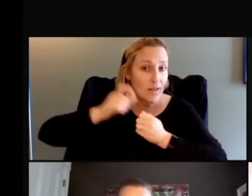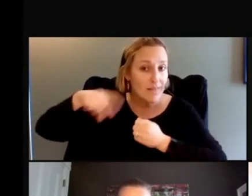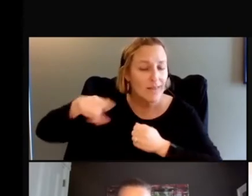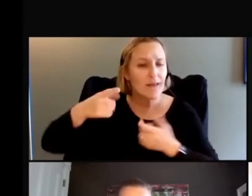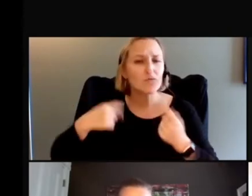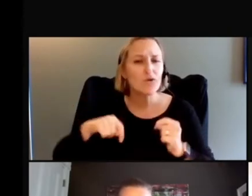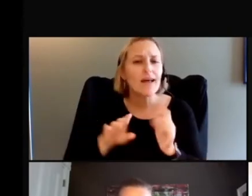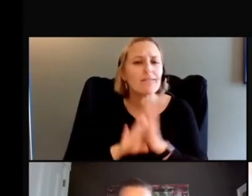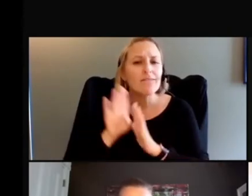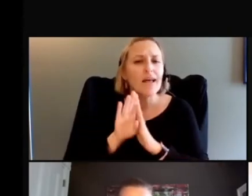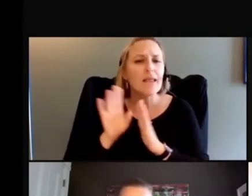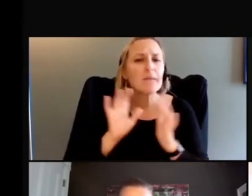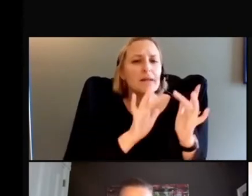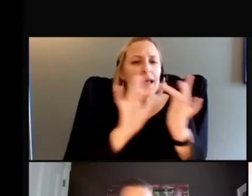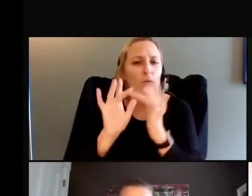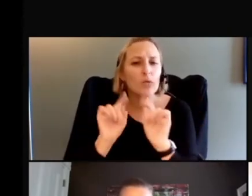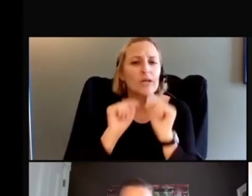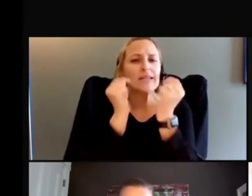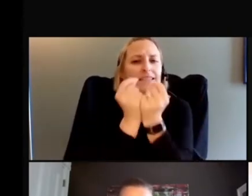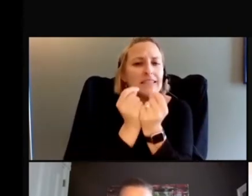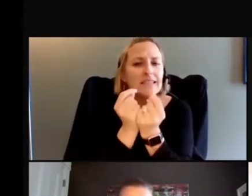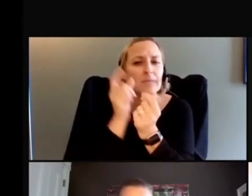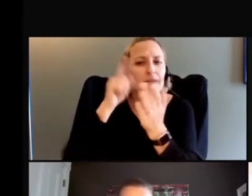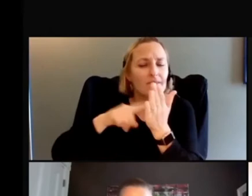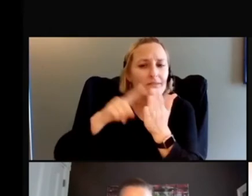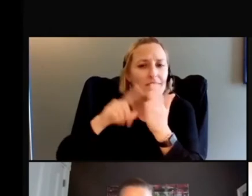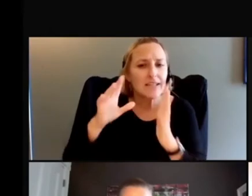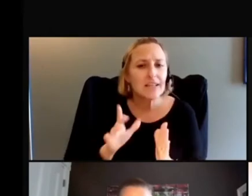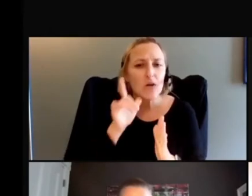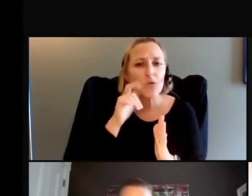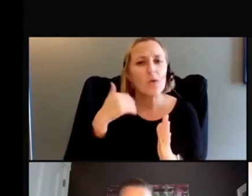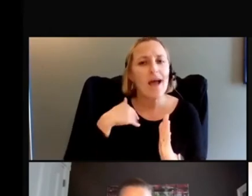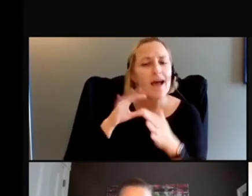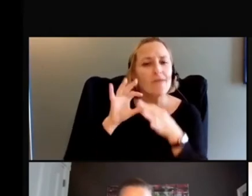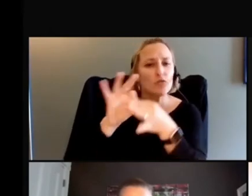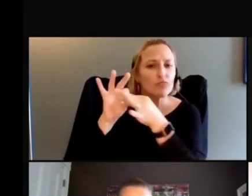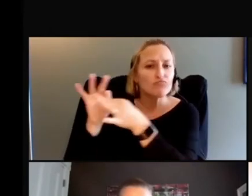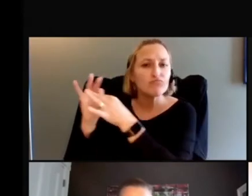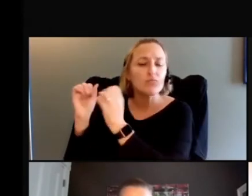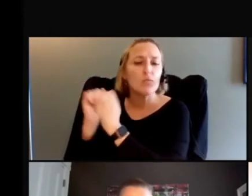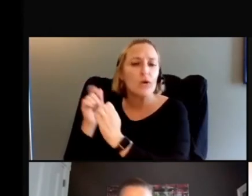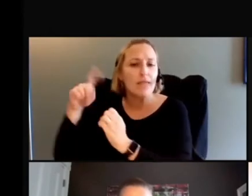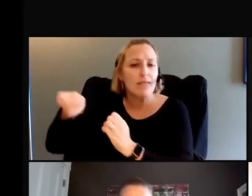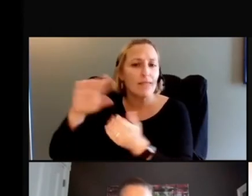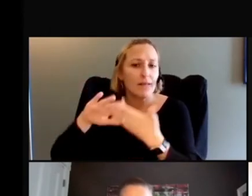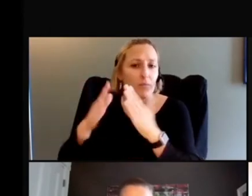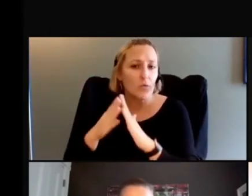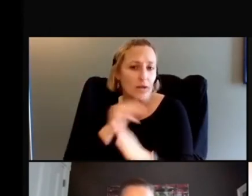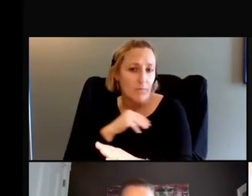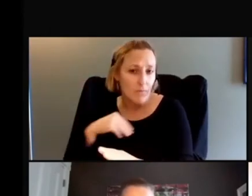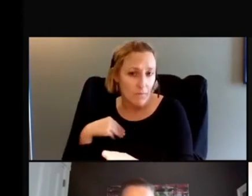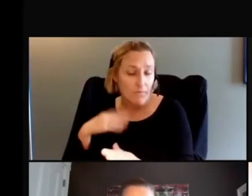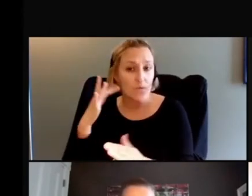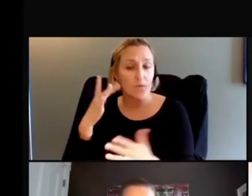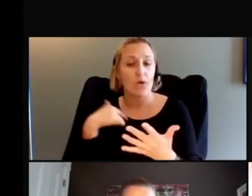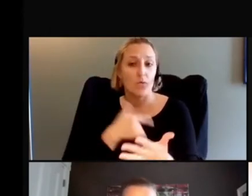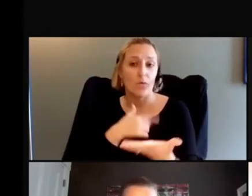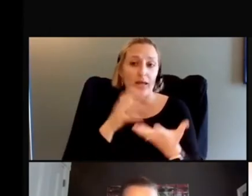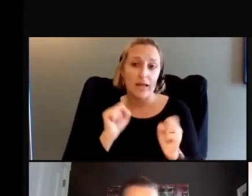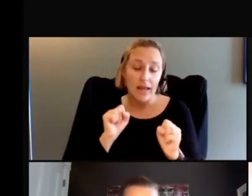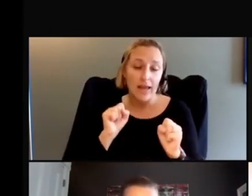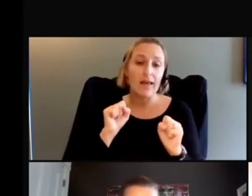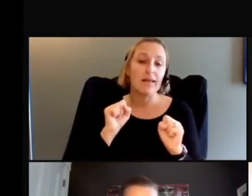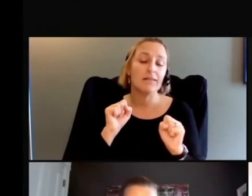have a trusted relationship in their communities with community members so that we can help partner with, you know, bring